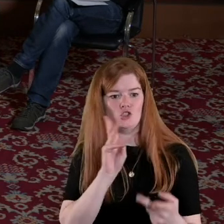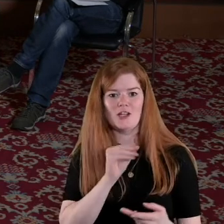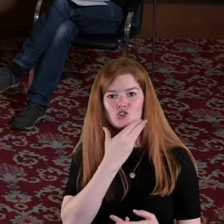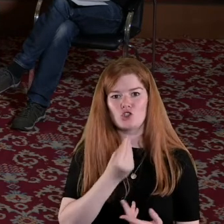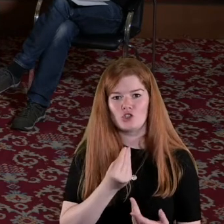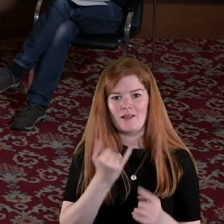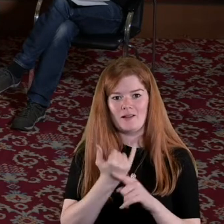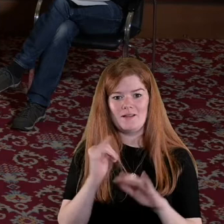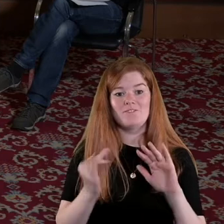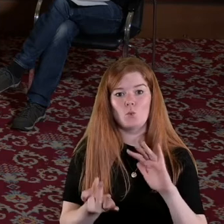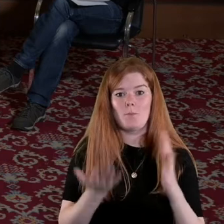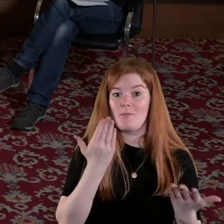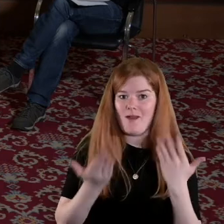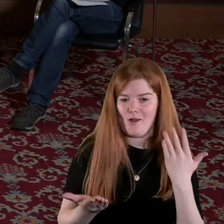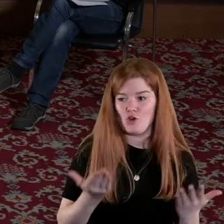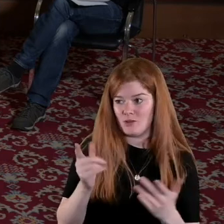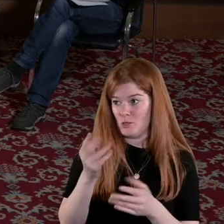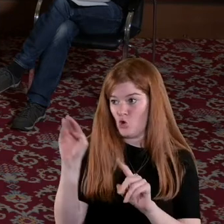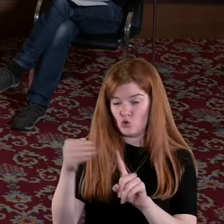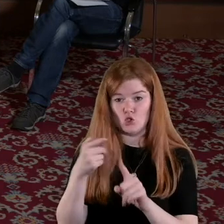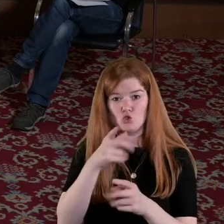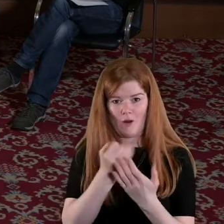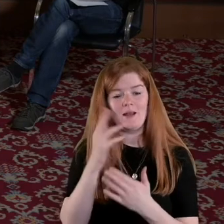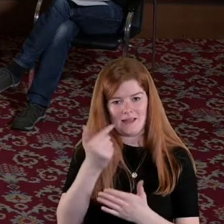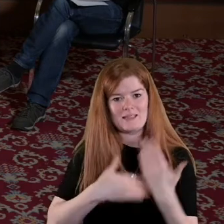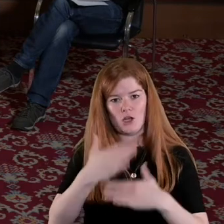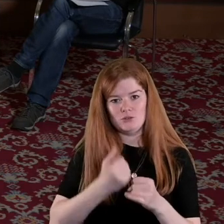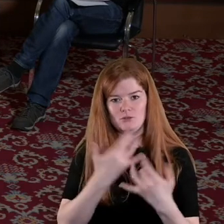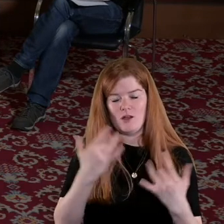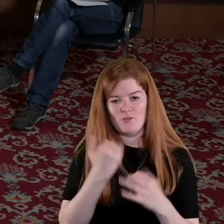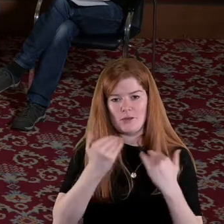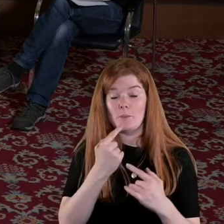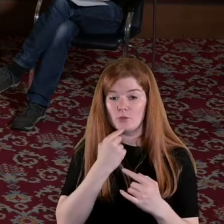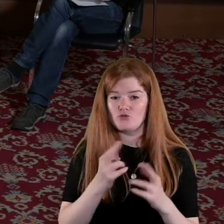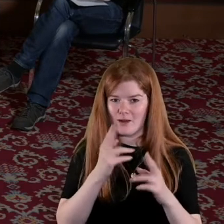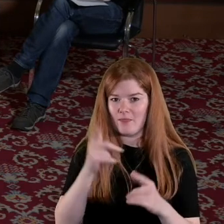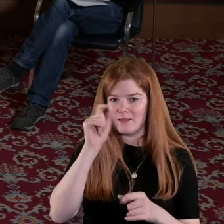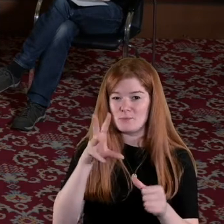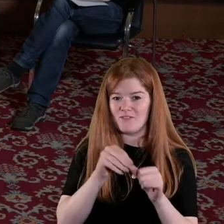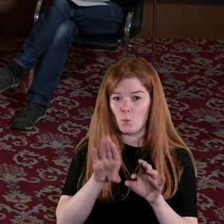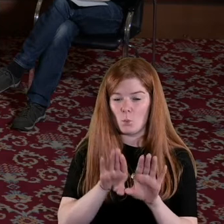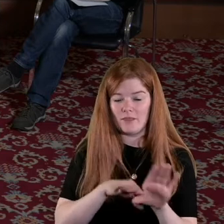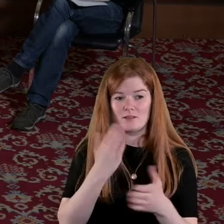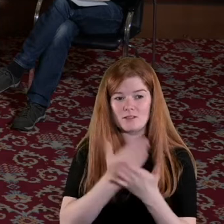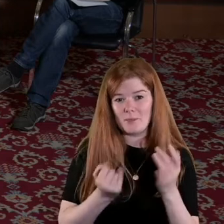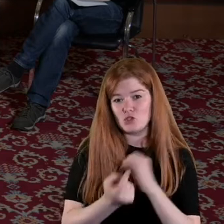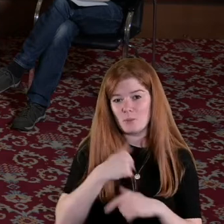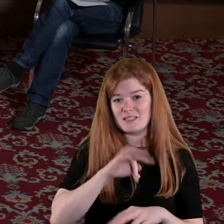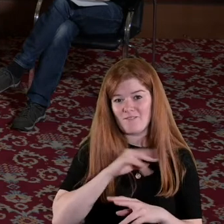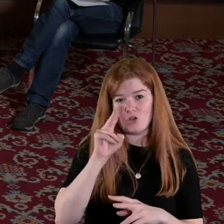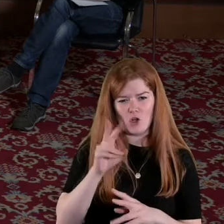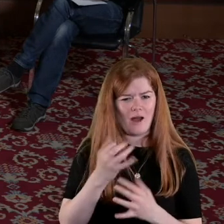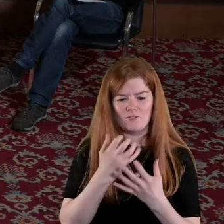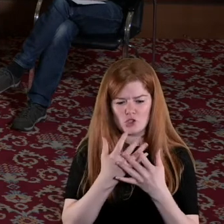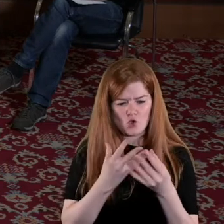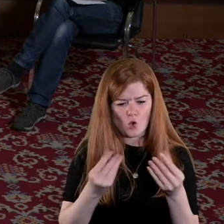in that comparative approach that you're describing can tell us a lot but I do think particularly with some of the issues I'm looking at there the sources are